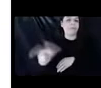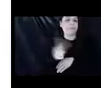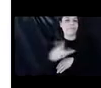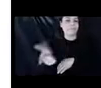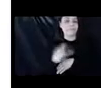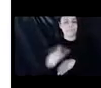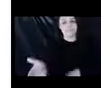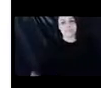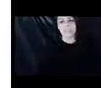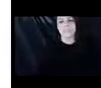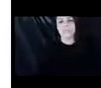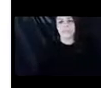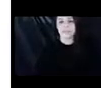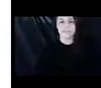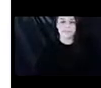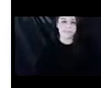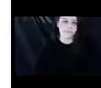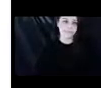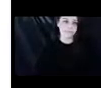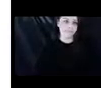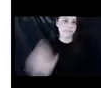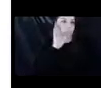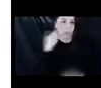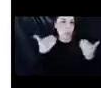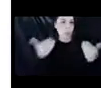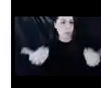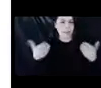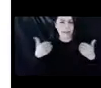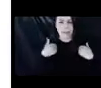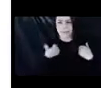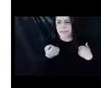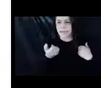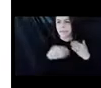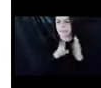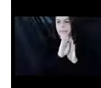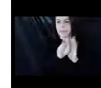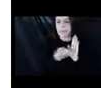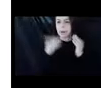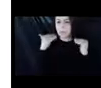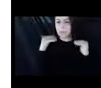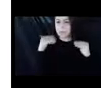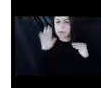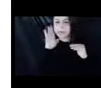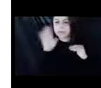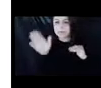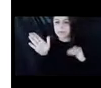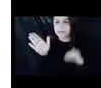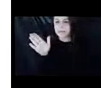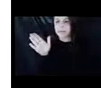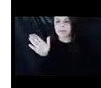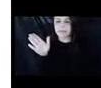I'm going to go ahead and we're getting a little bit of background noise. So I am going to